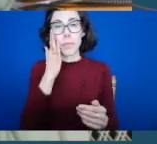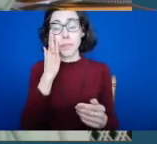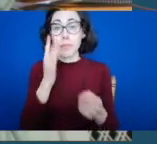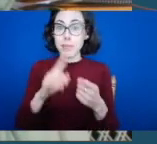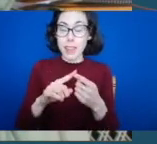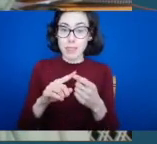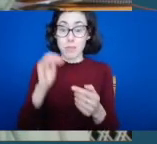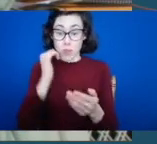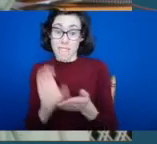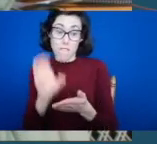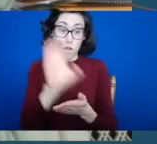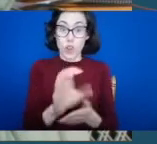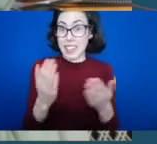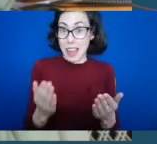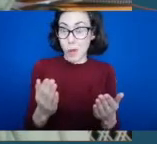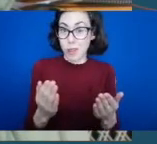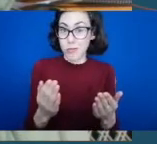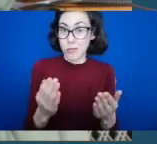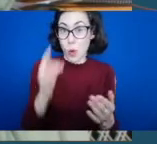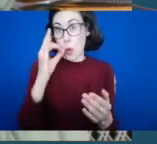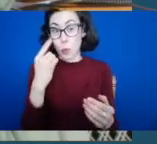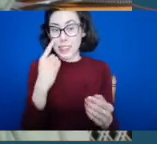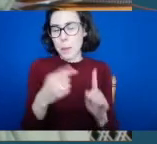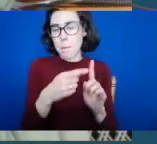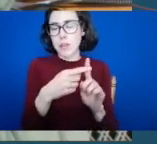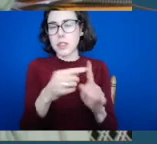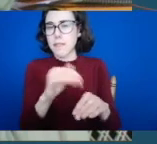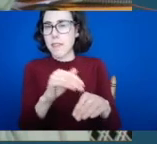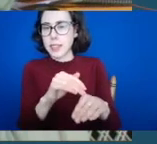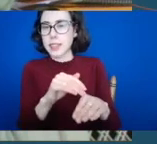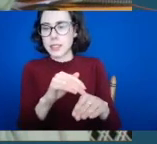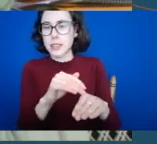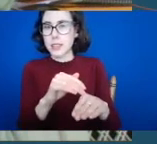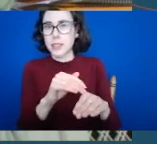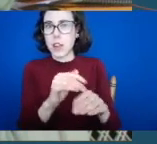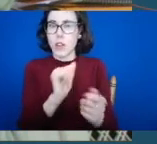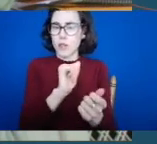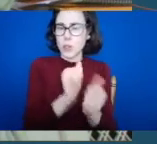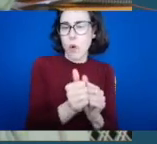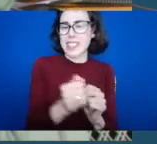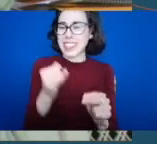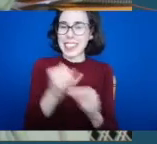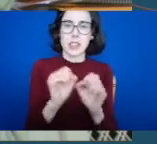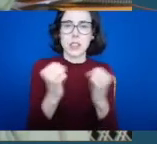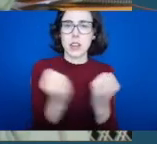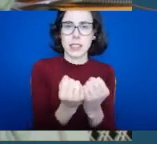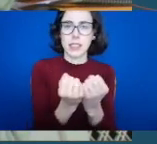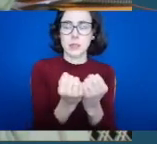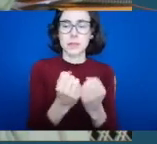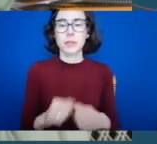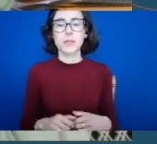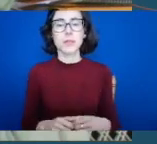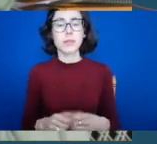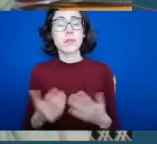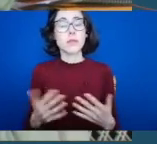hopefully be able to see, you know, the positive effect of sport across our society again. But also